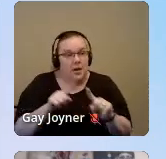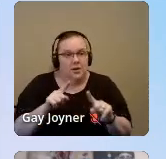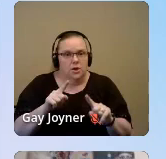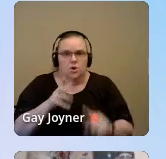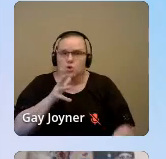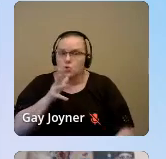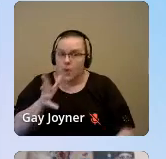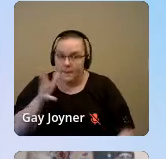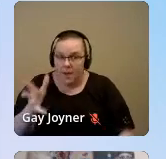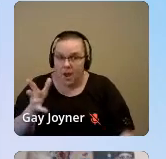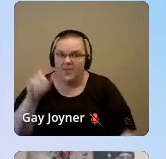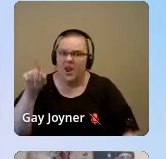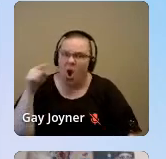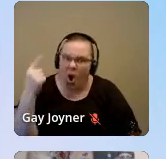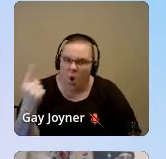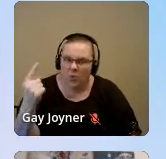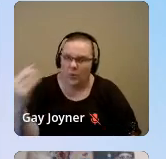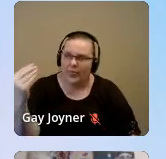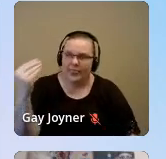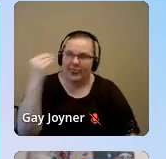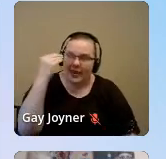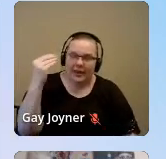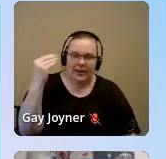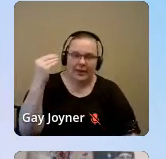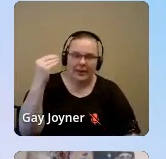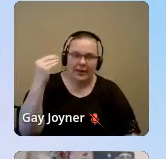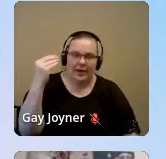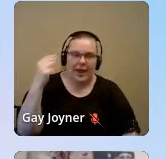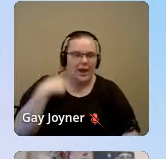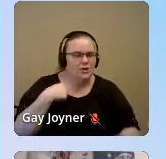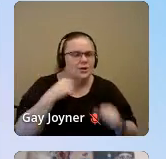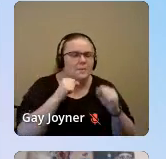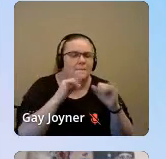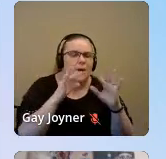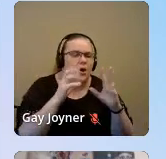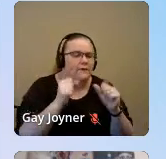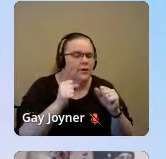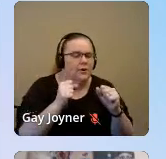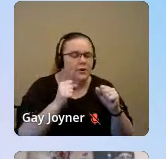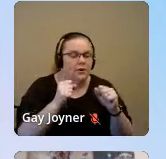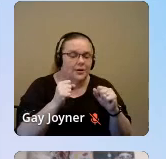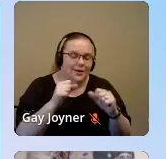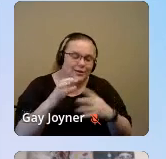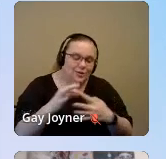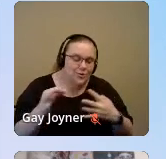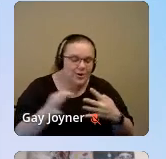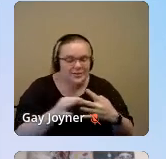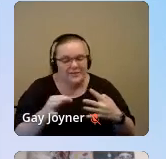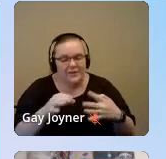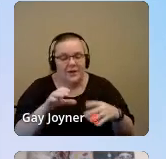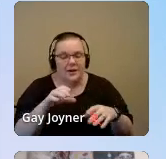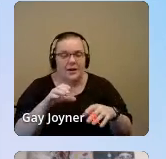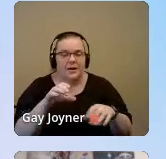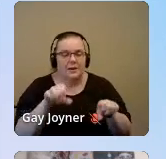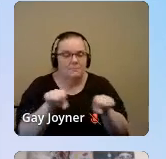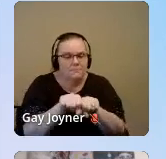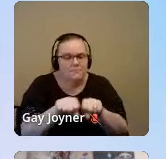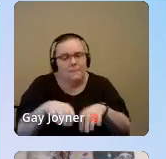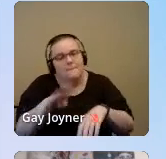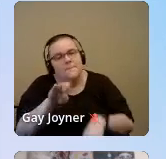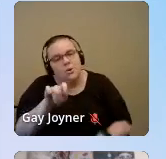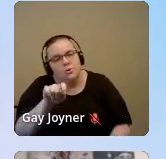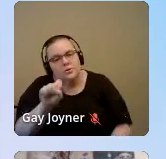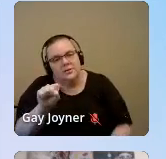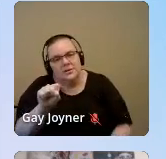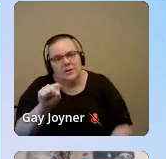the ultimate matriarch who kissed her thick eyeline face and marveled at her choice of combat boots and fishnets. Well, when grandma